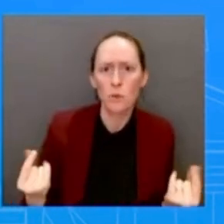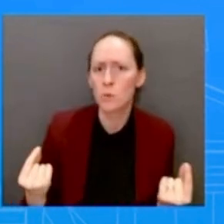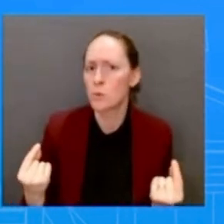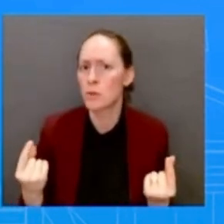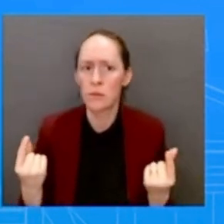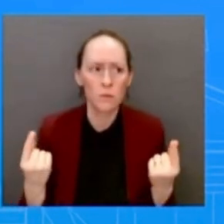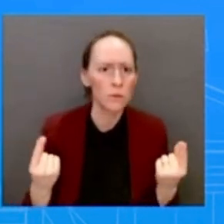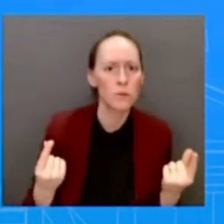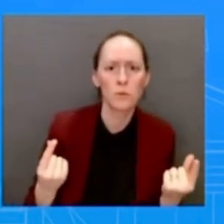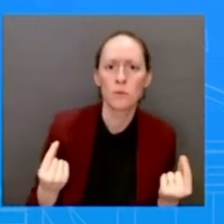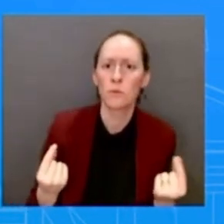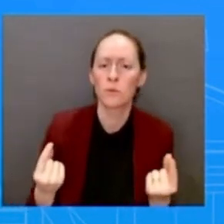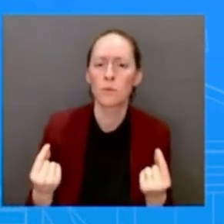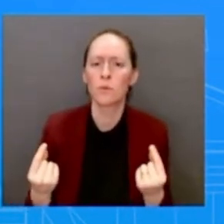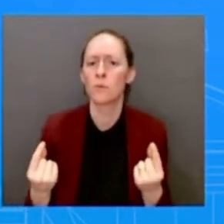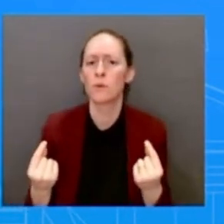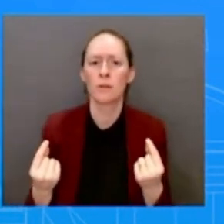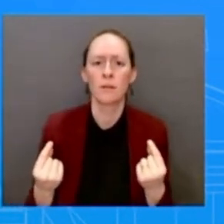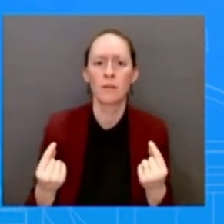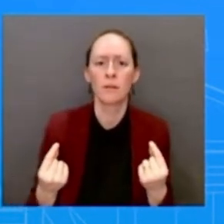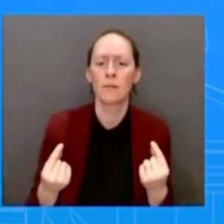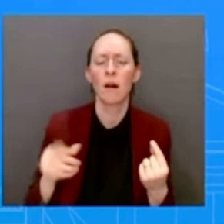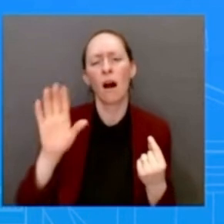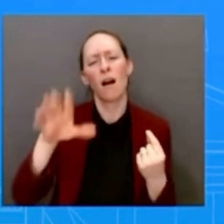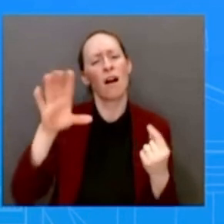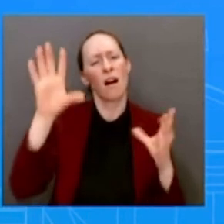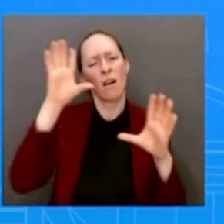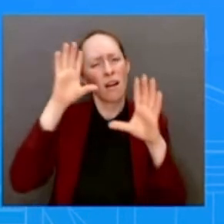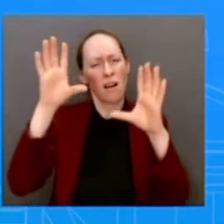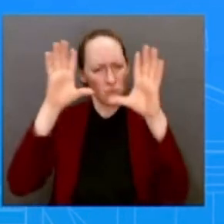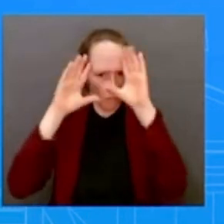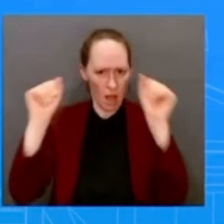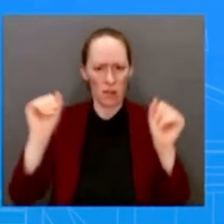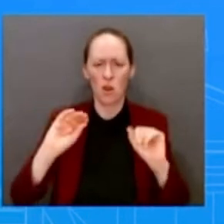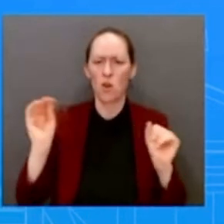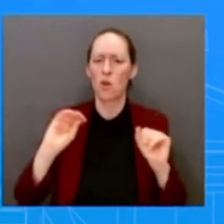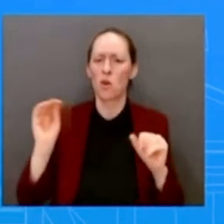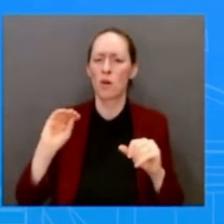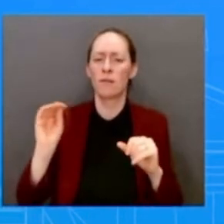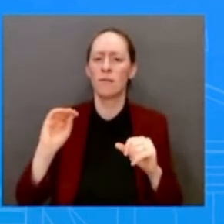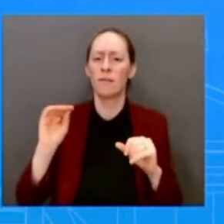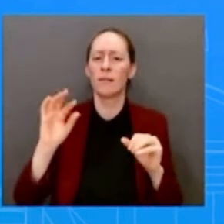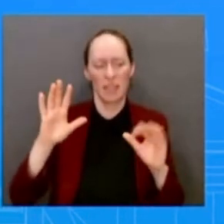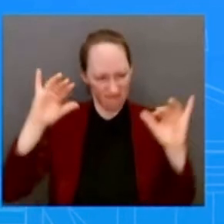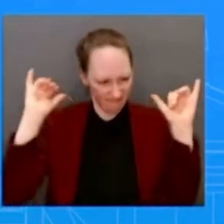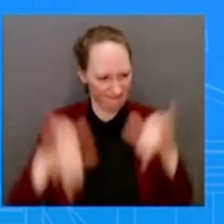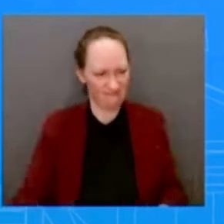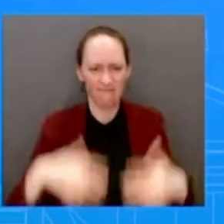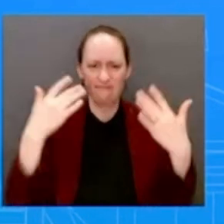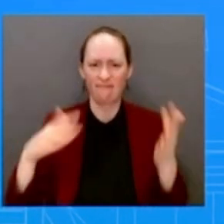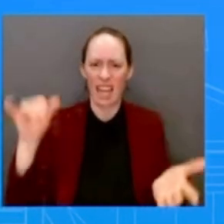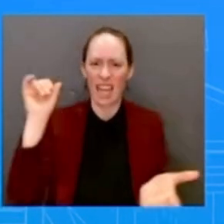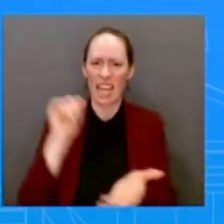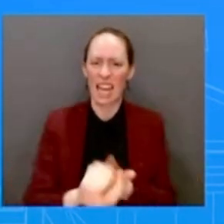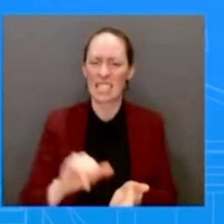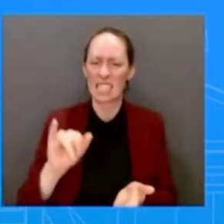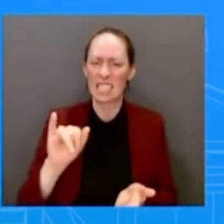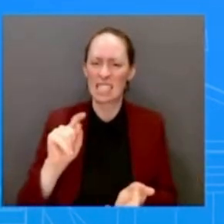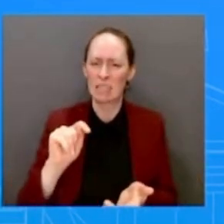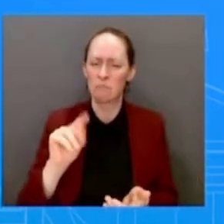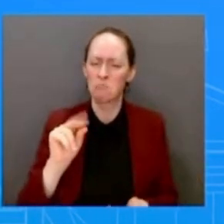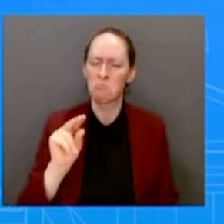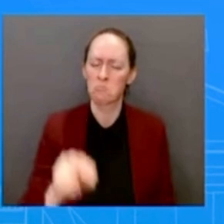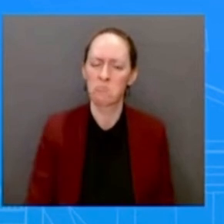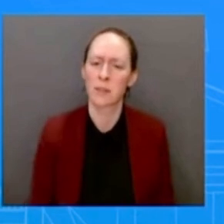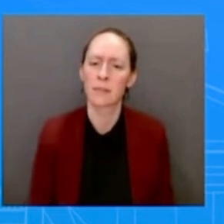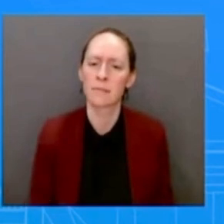SAP. And I think as it was becoming, we always let the process in Congress go through, right, whatever mechanism